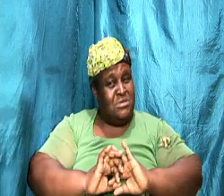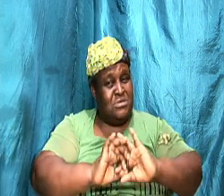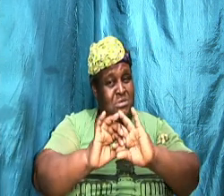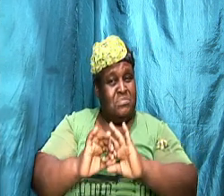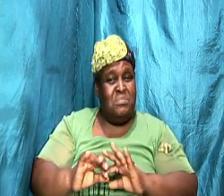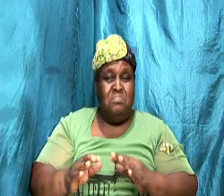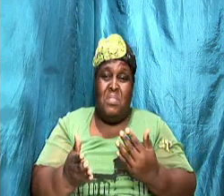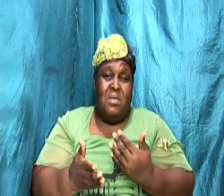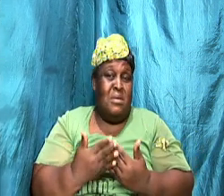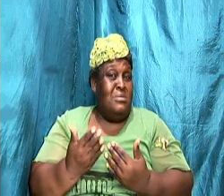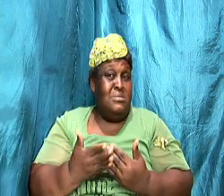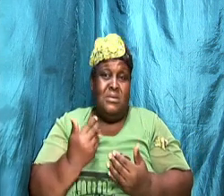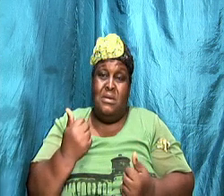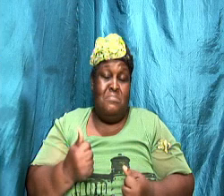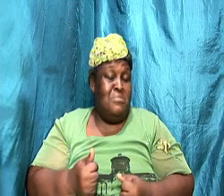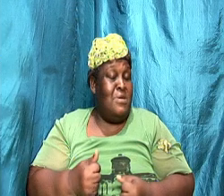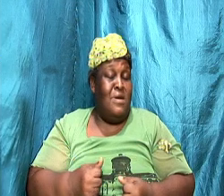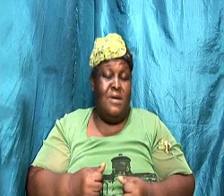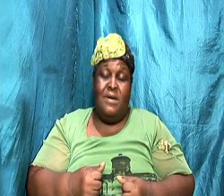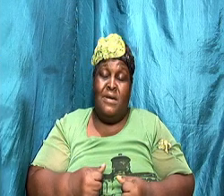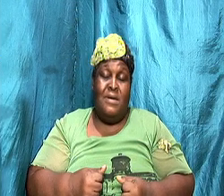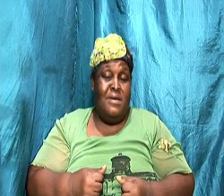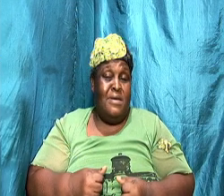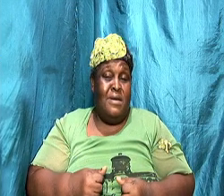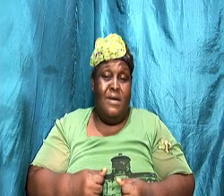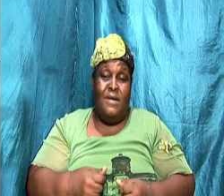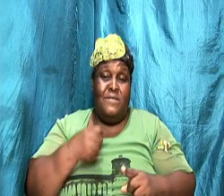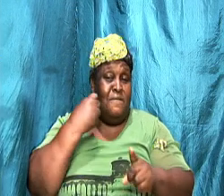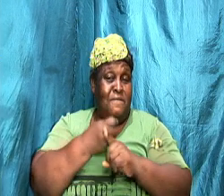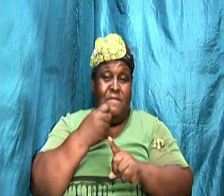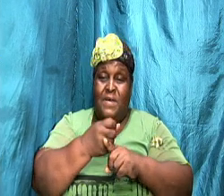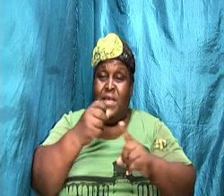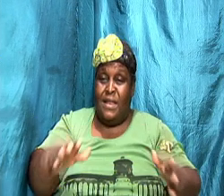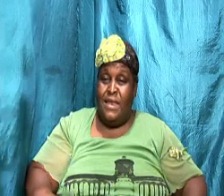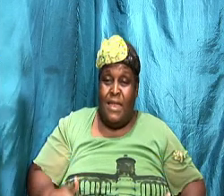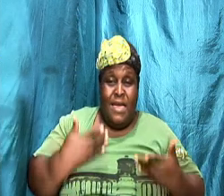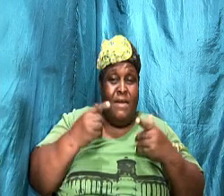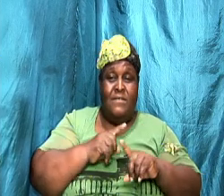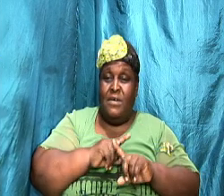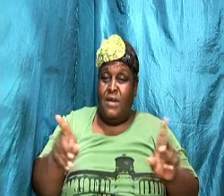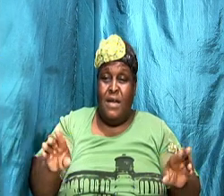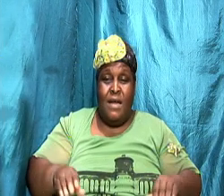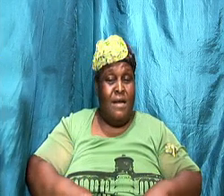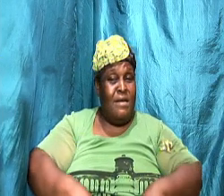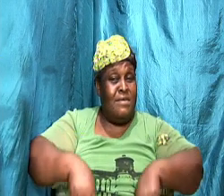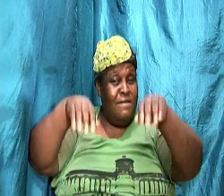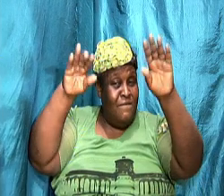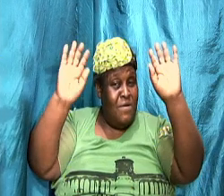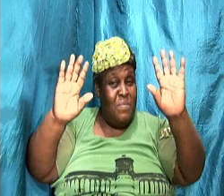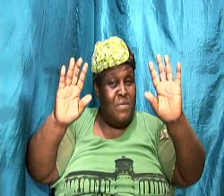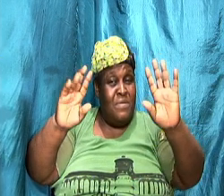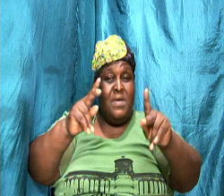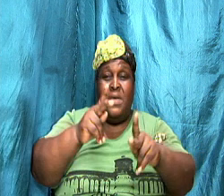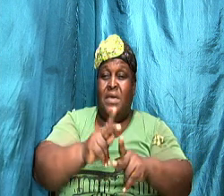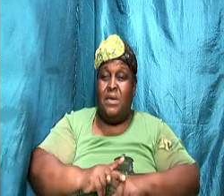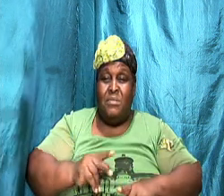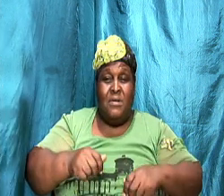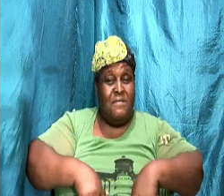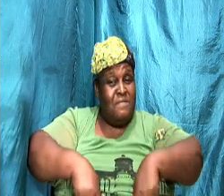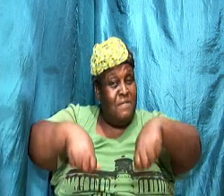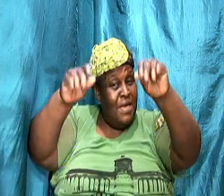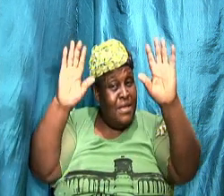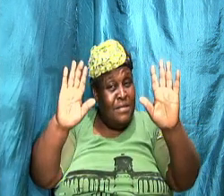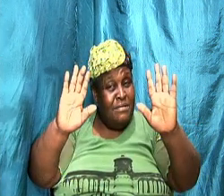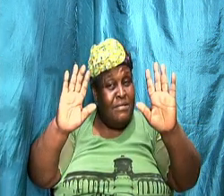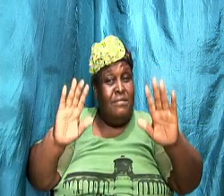similar to life you have to fight life you can't give up anytime you give up man you have to fight you have to keep on fighting for